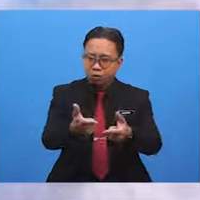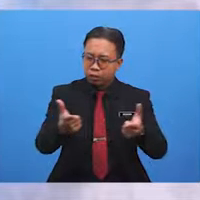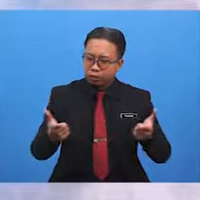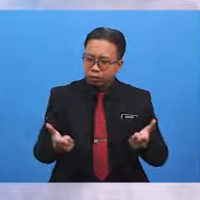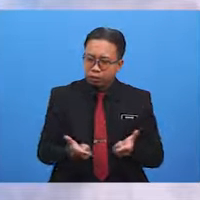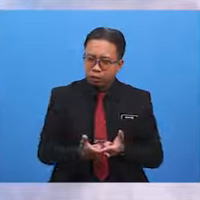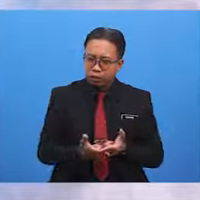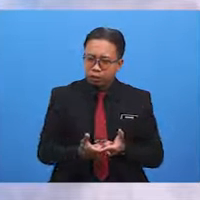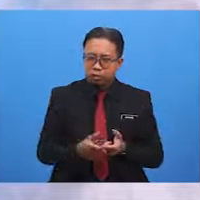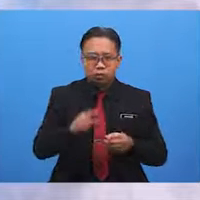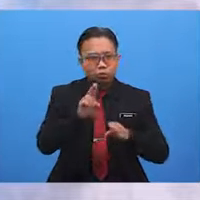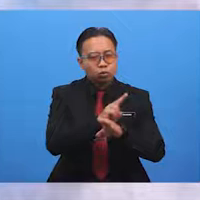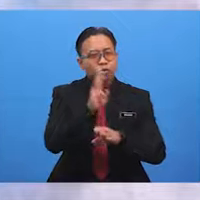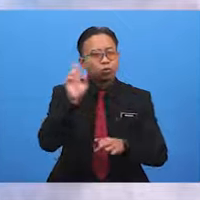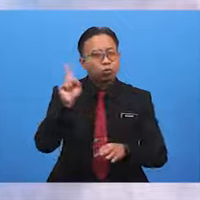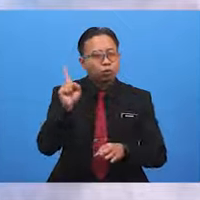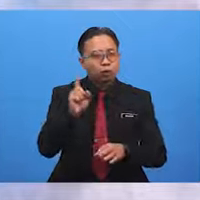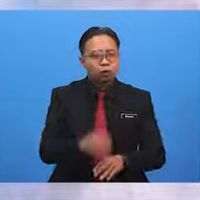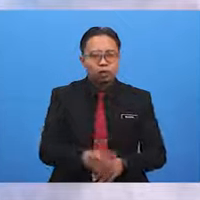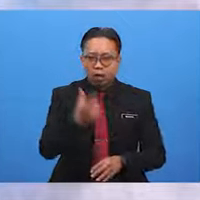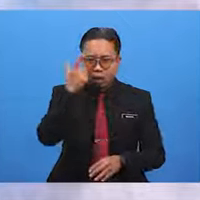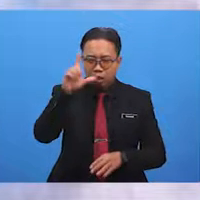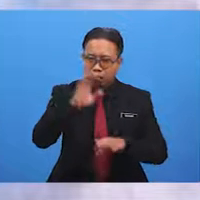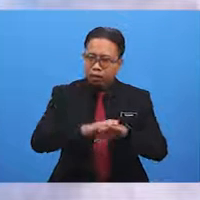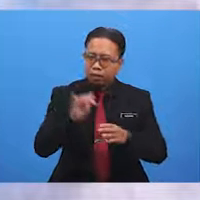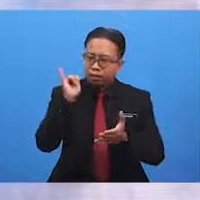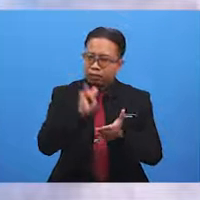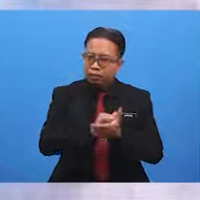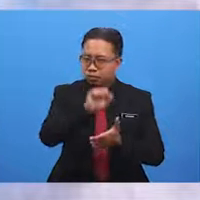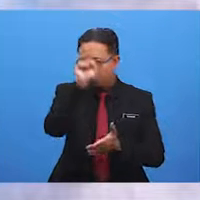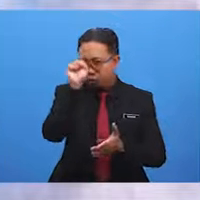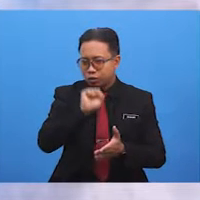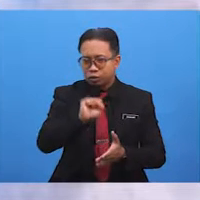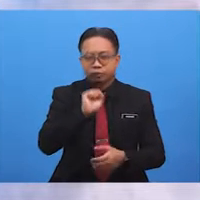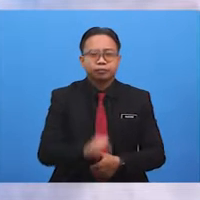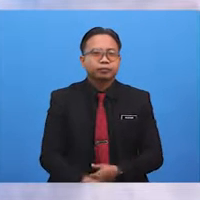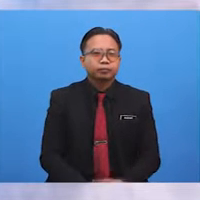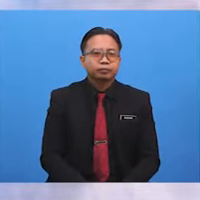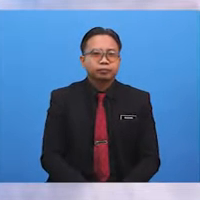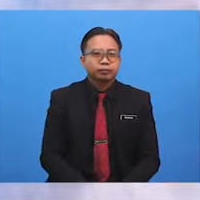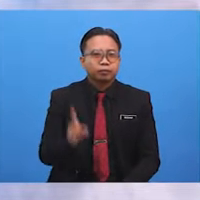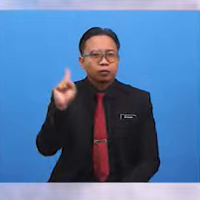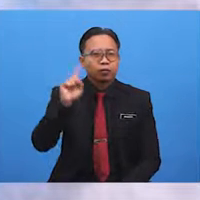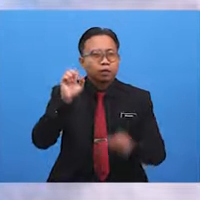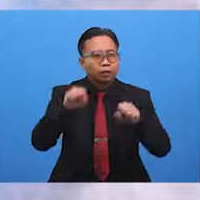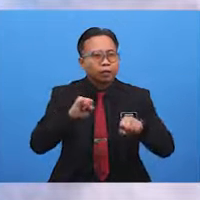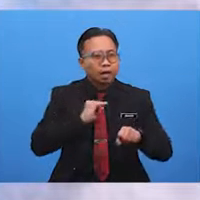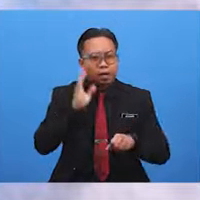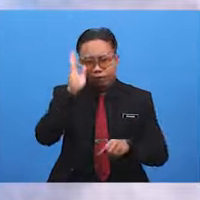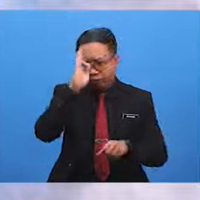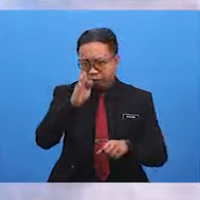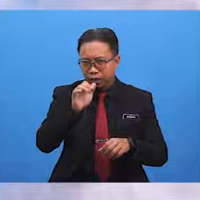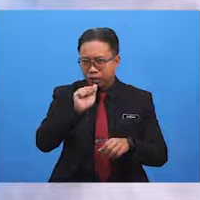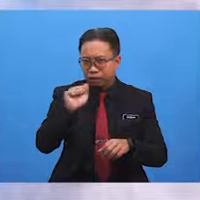where. Look at this question. Where can I find the